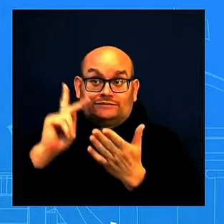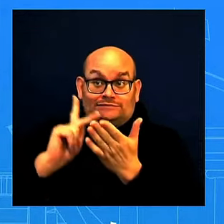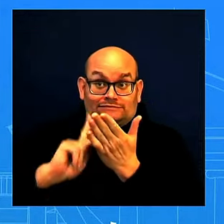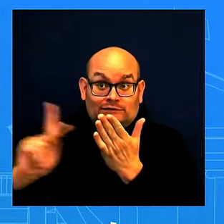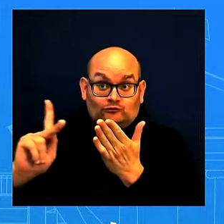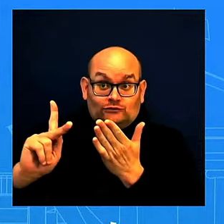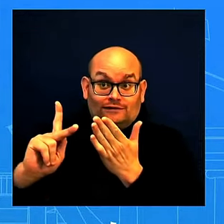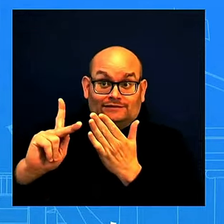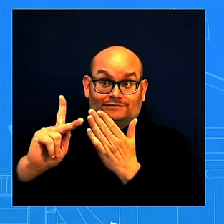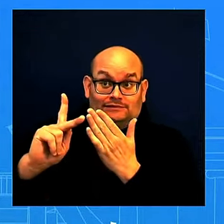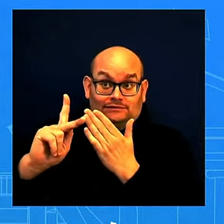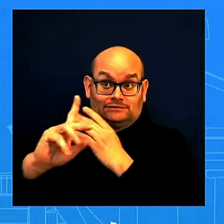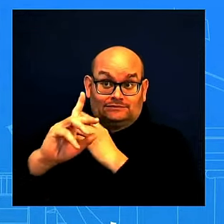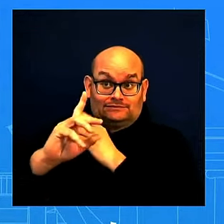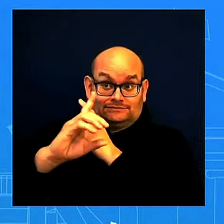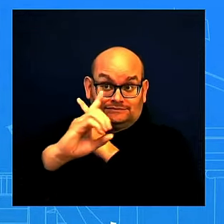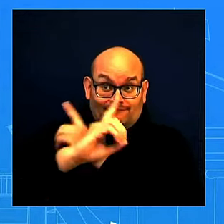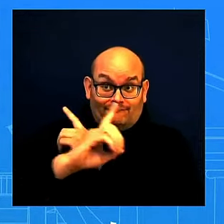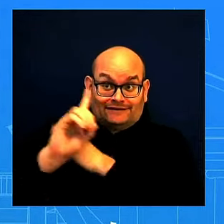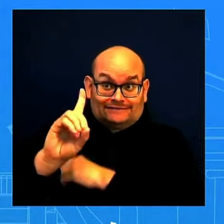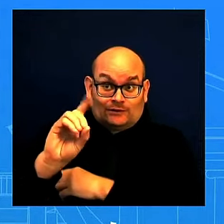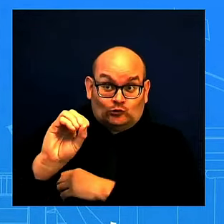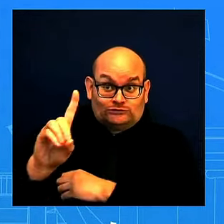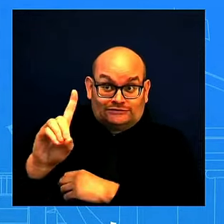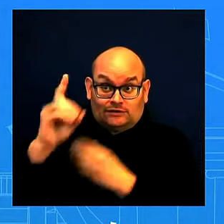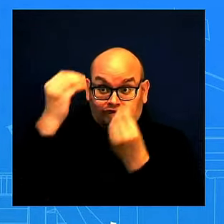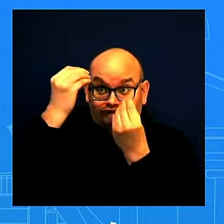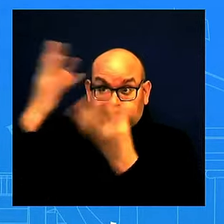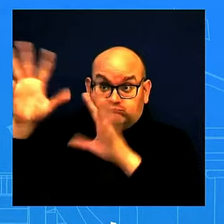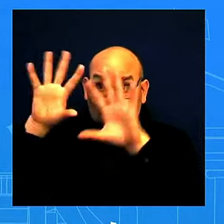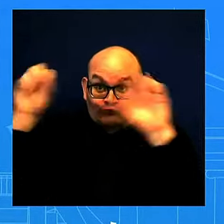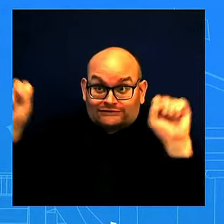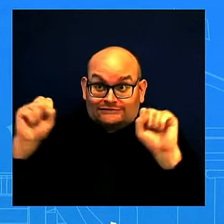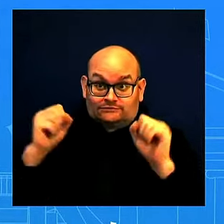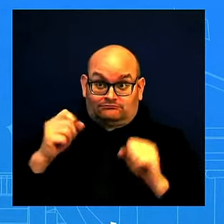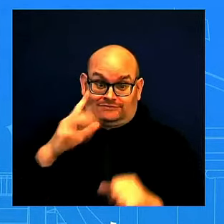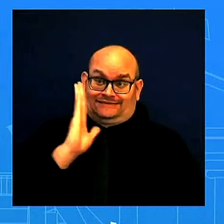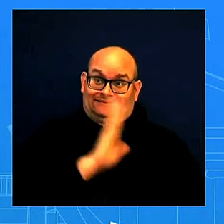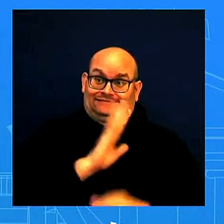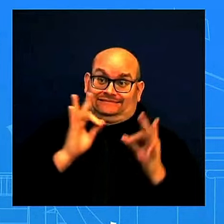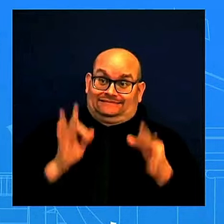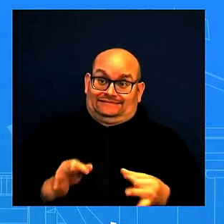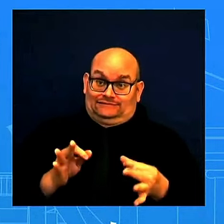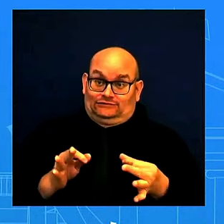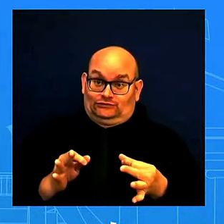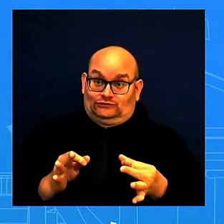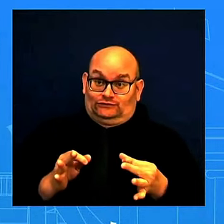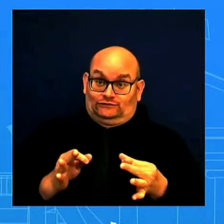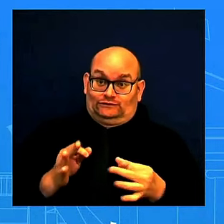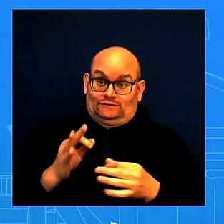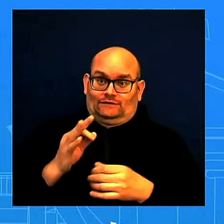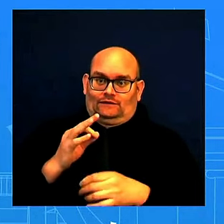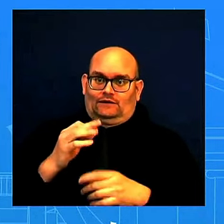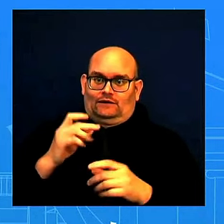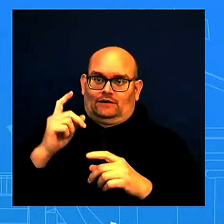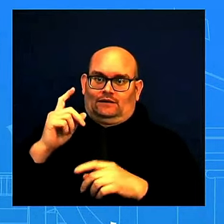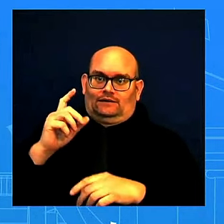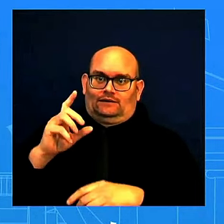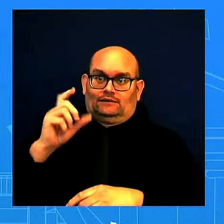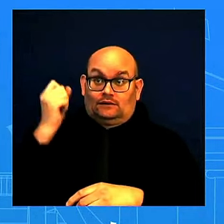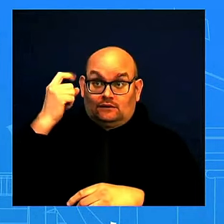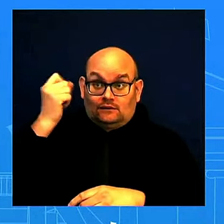about his decision. decision was made by the Secretary. This was his decision to make. This is his decision to make.